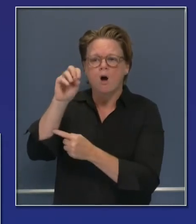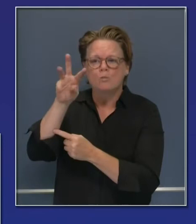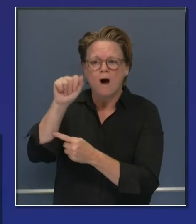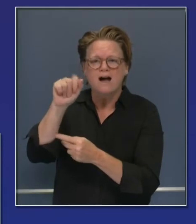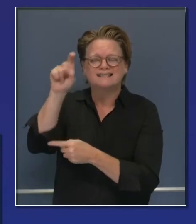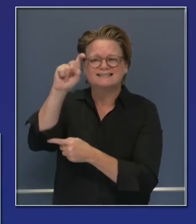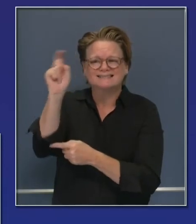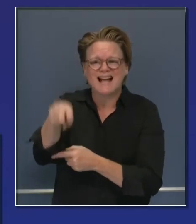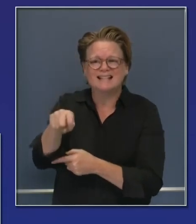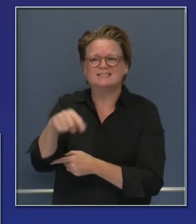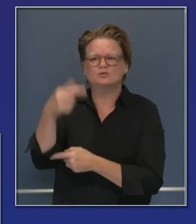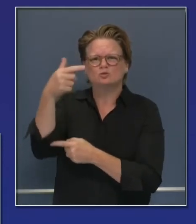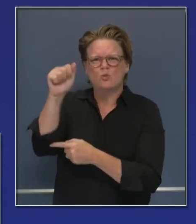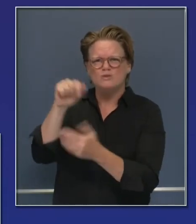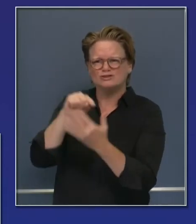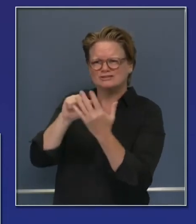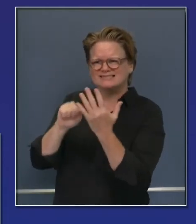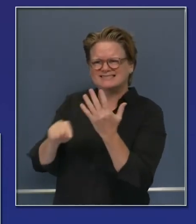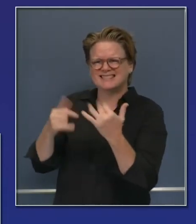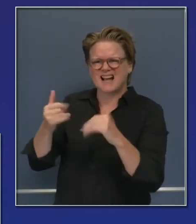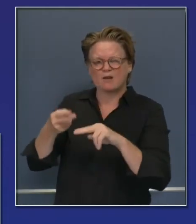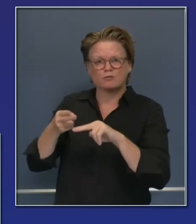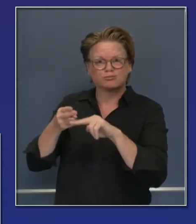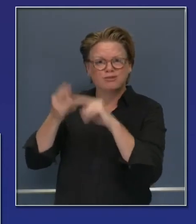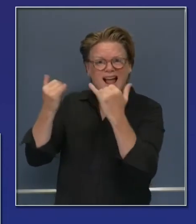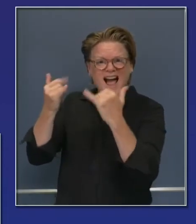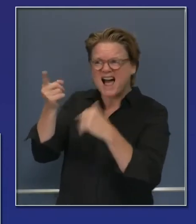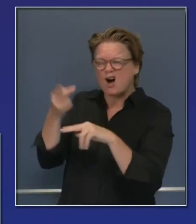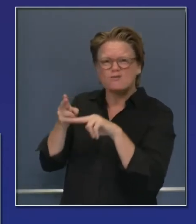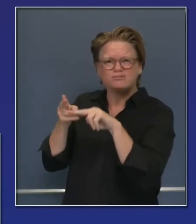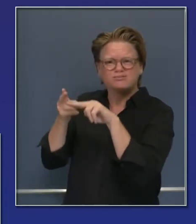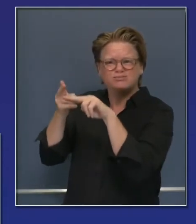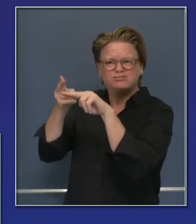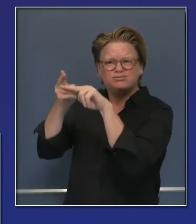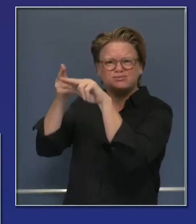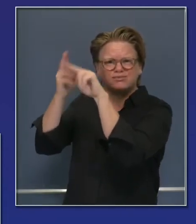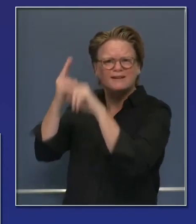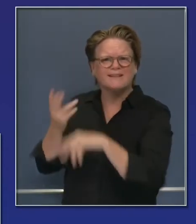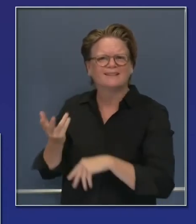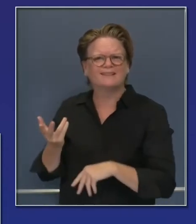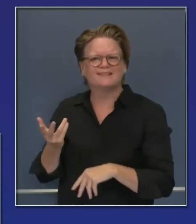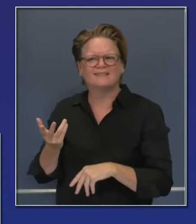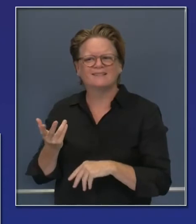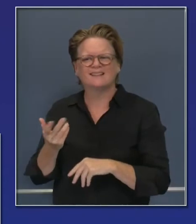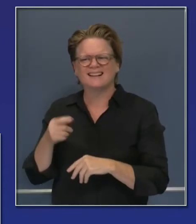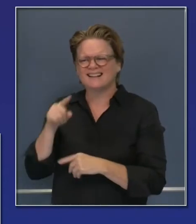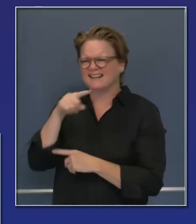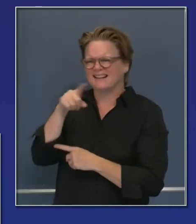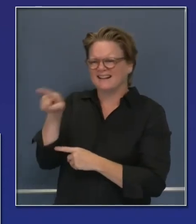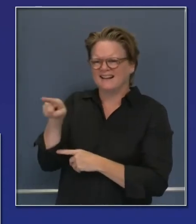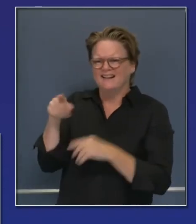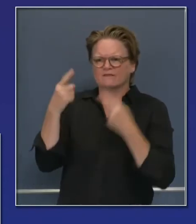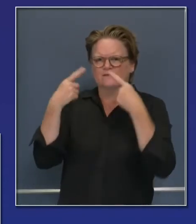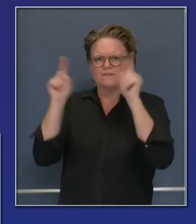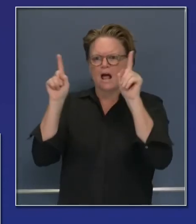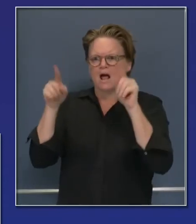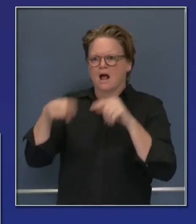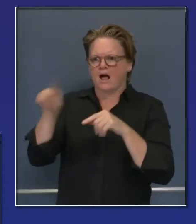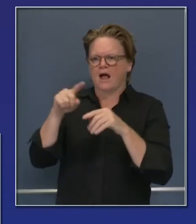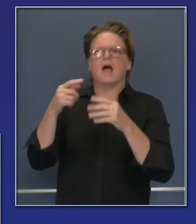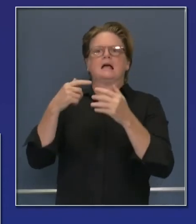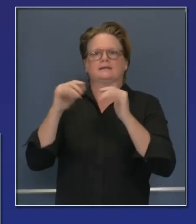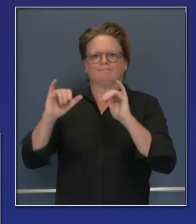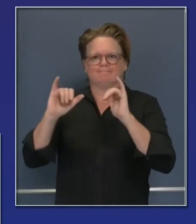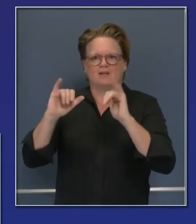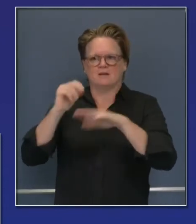Louisiana, and elsewhere. You saw then more people testing in those states, finally, and putting pressure where we had those big delays in getting